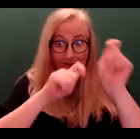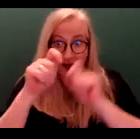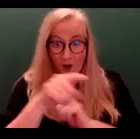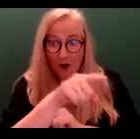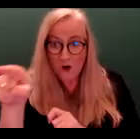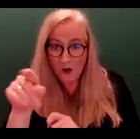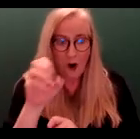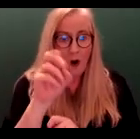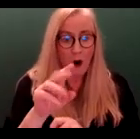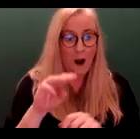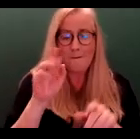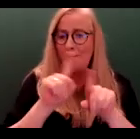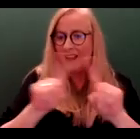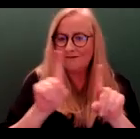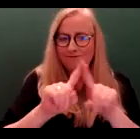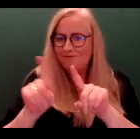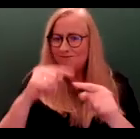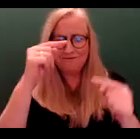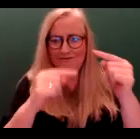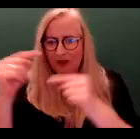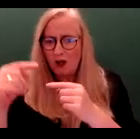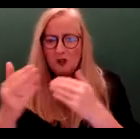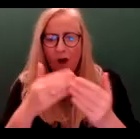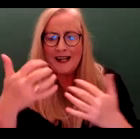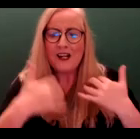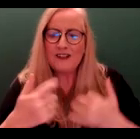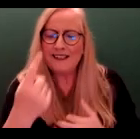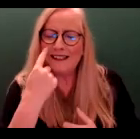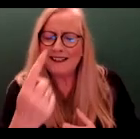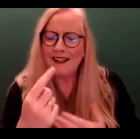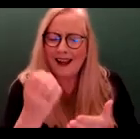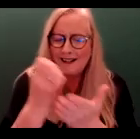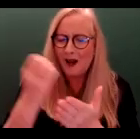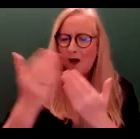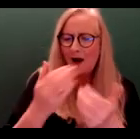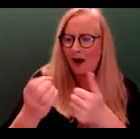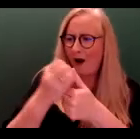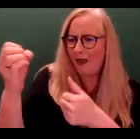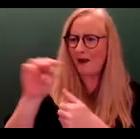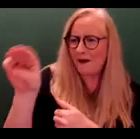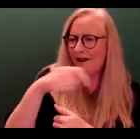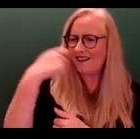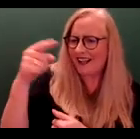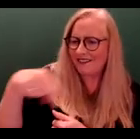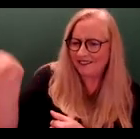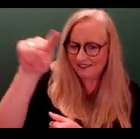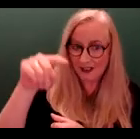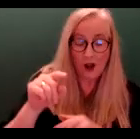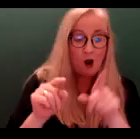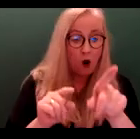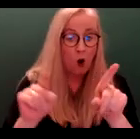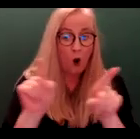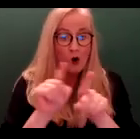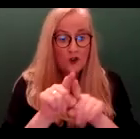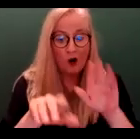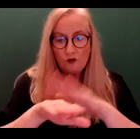they could be at variance with it. But it's interesting to see exactly what other groups are thinking. Also on the